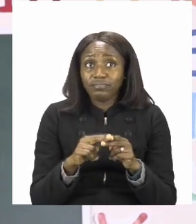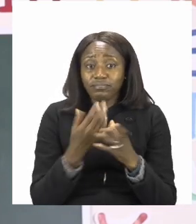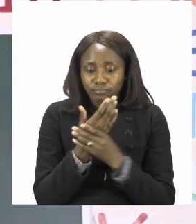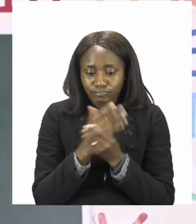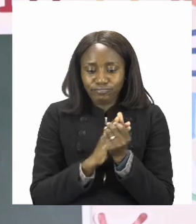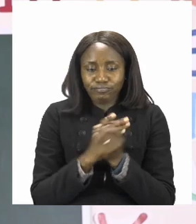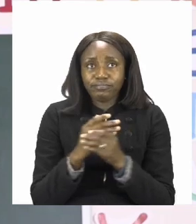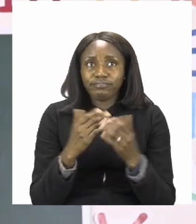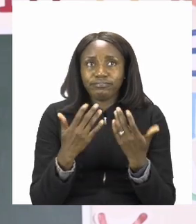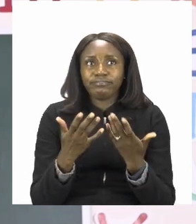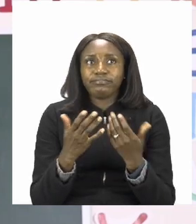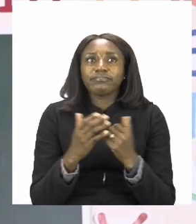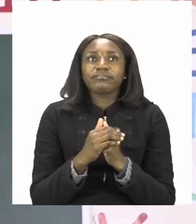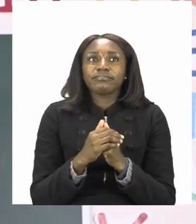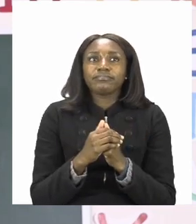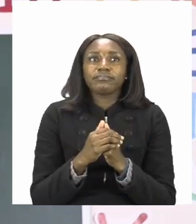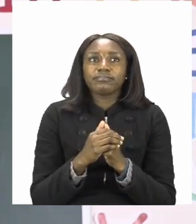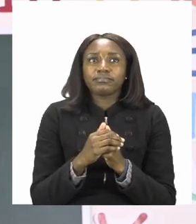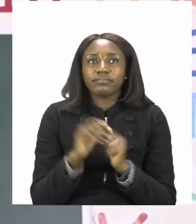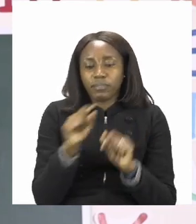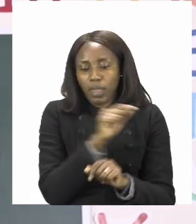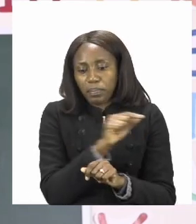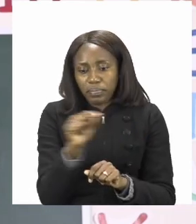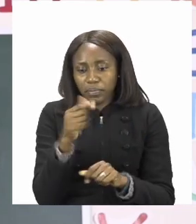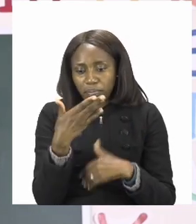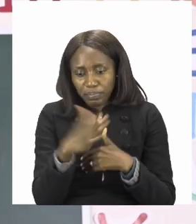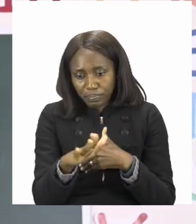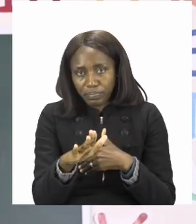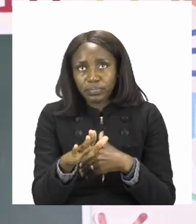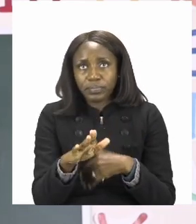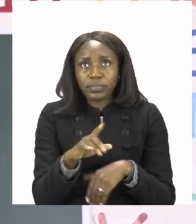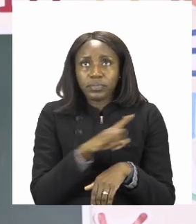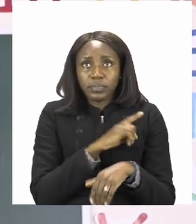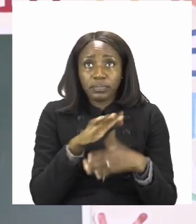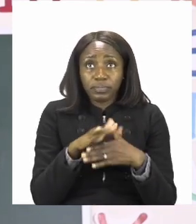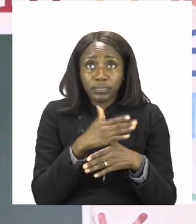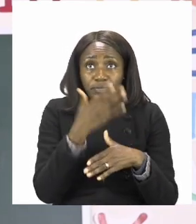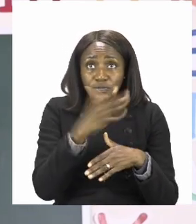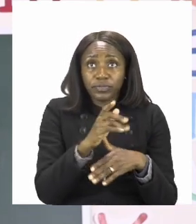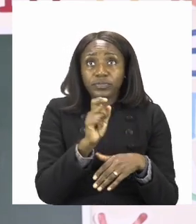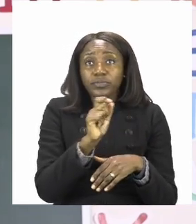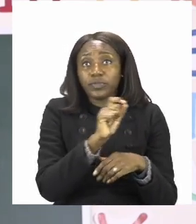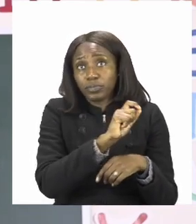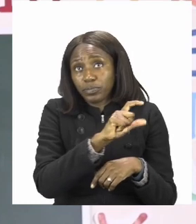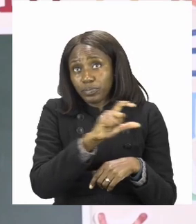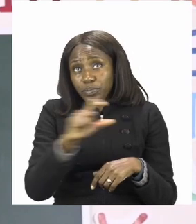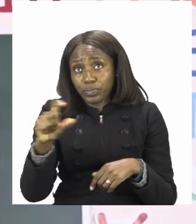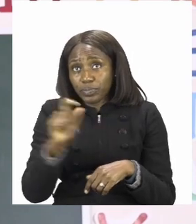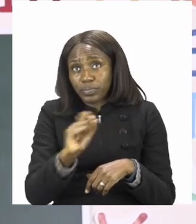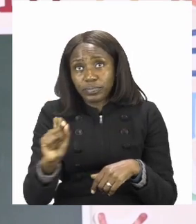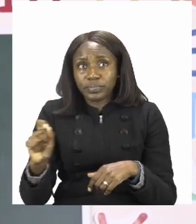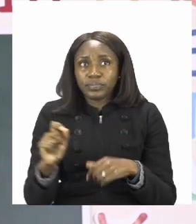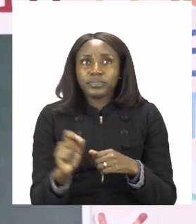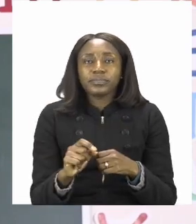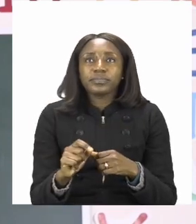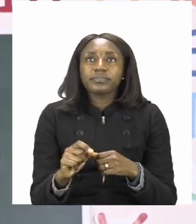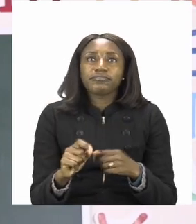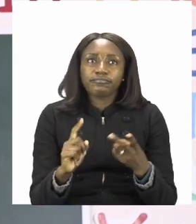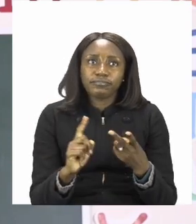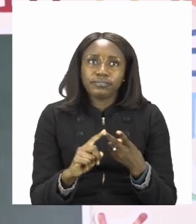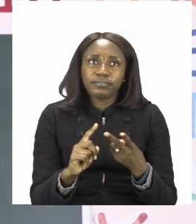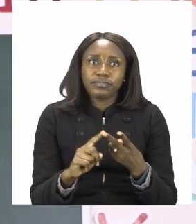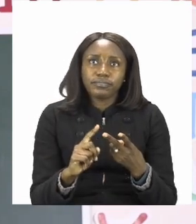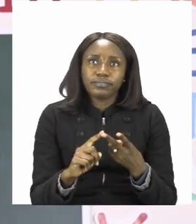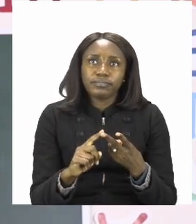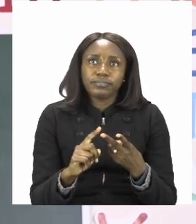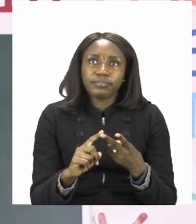So we can go ahead and cross it out so that we don't use it again. The next sentence is going to be based